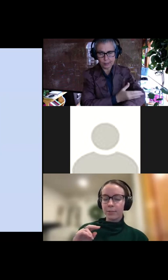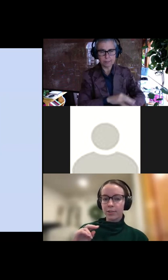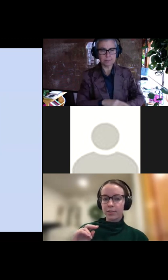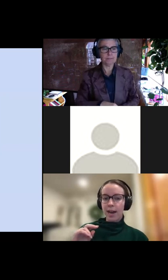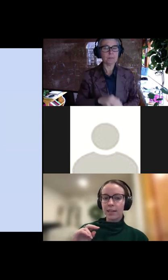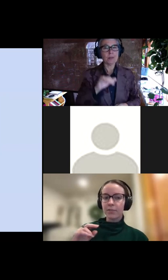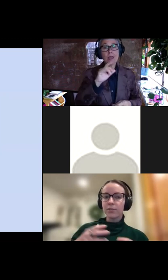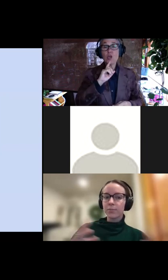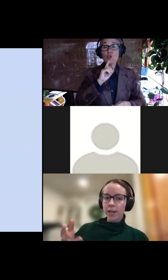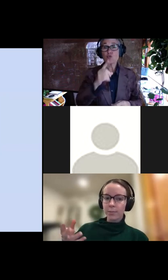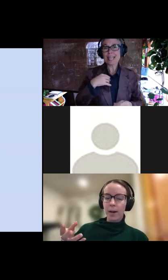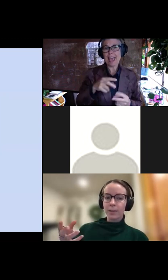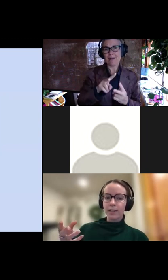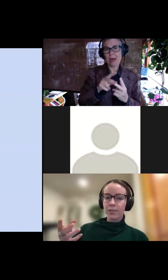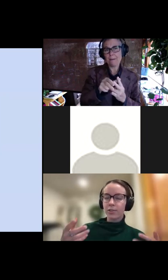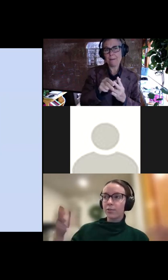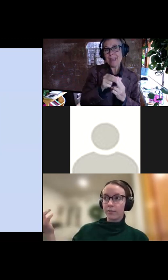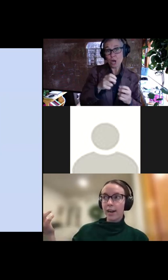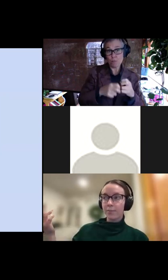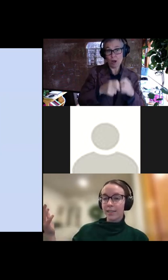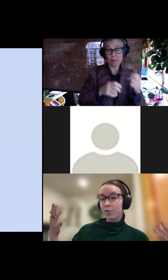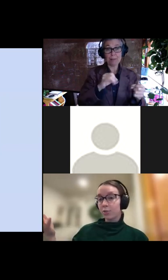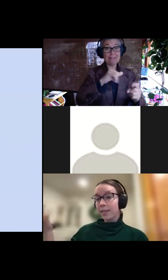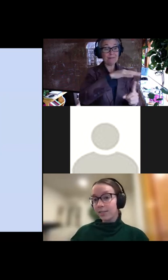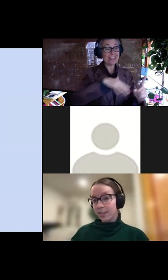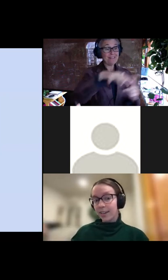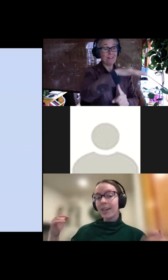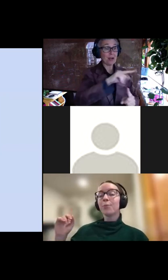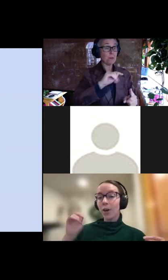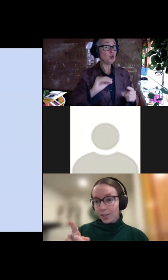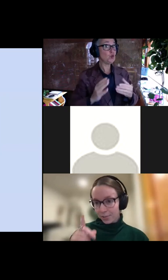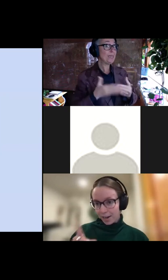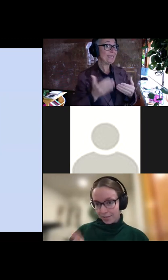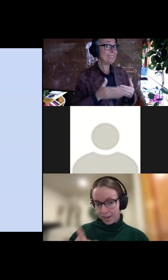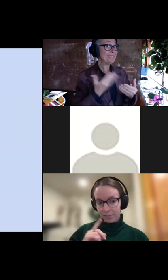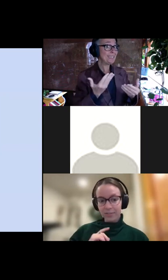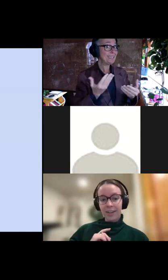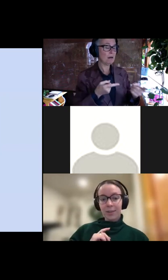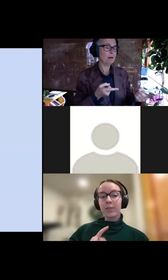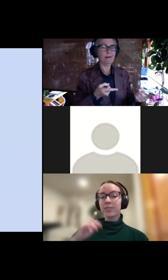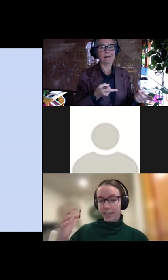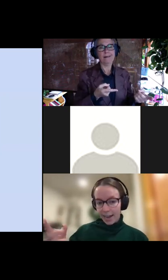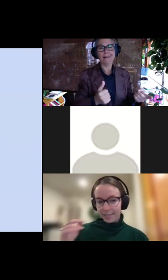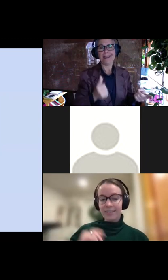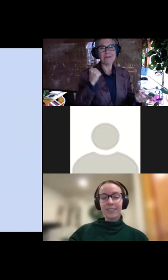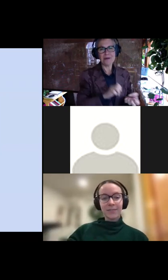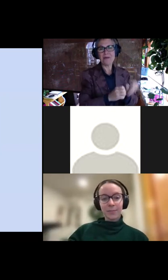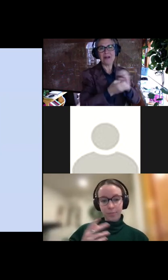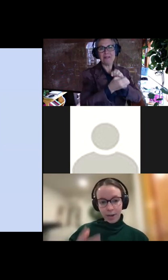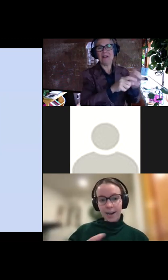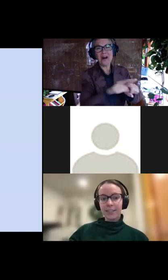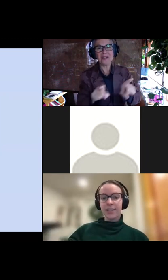problem, which is that if you subject a population to an environment that's too easy, it will also not evolve, which is again,